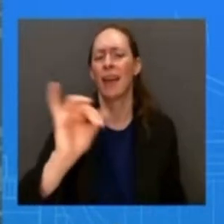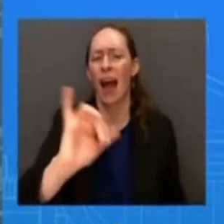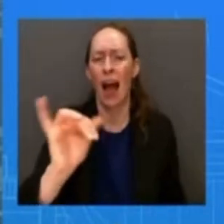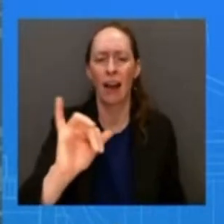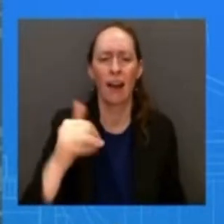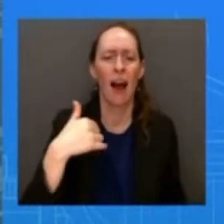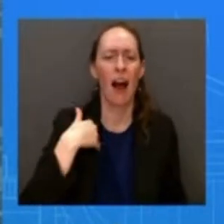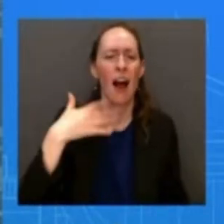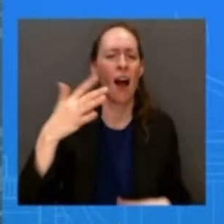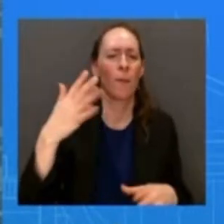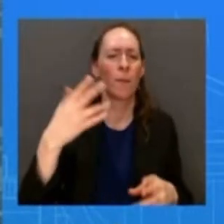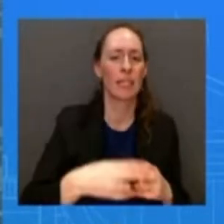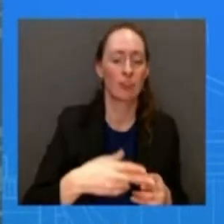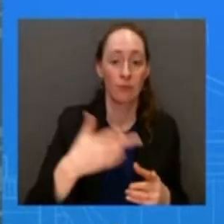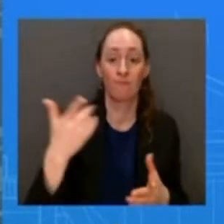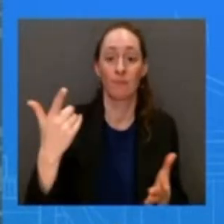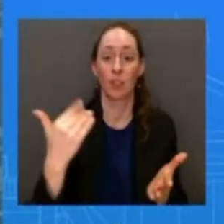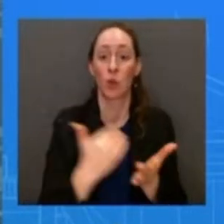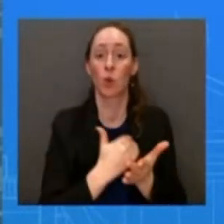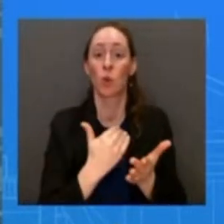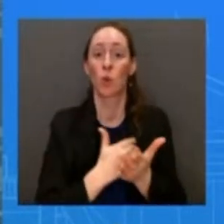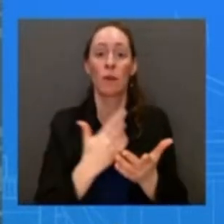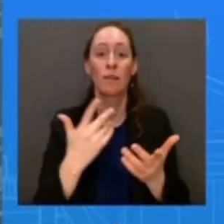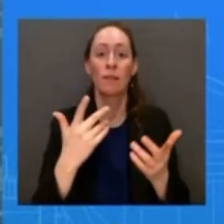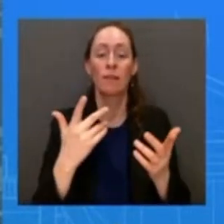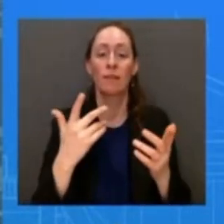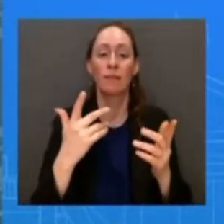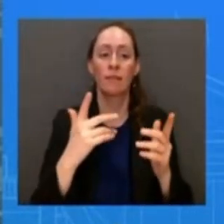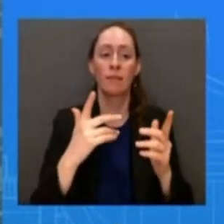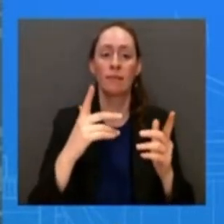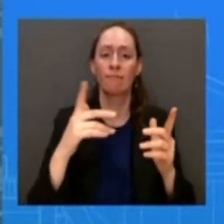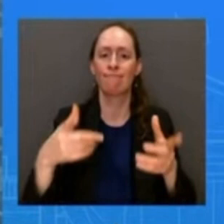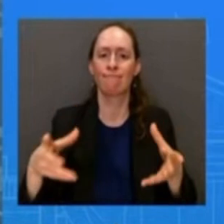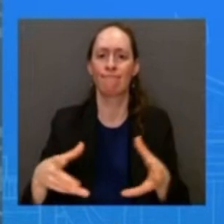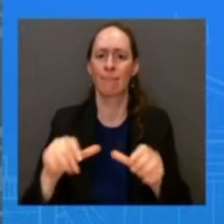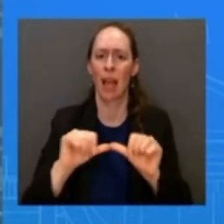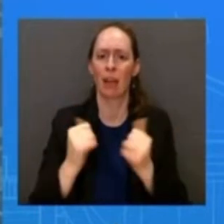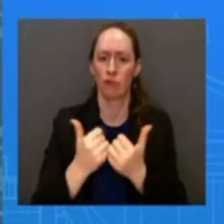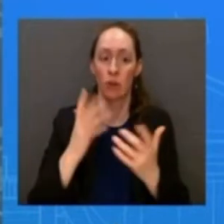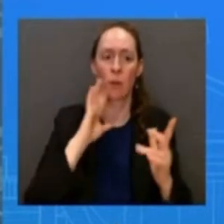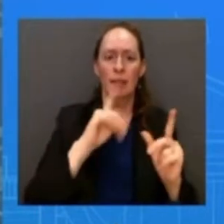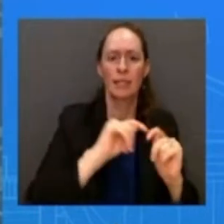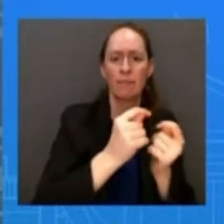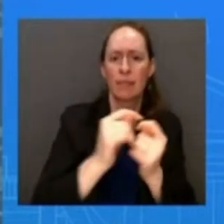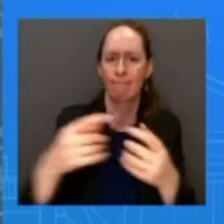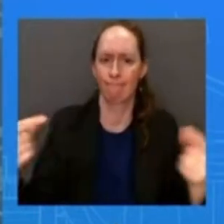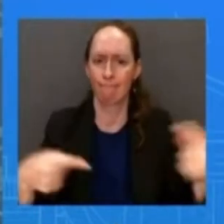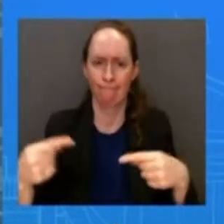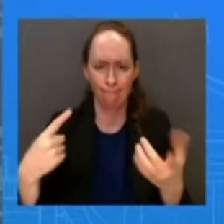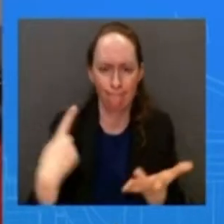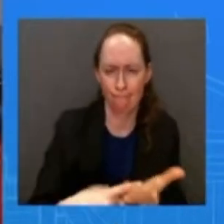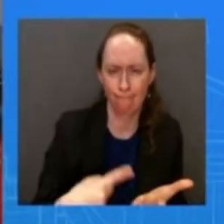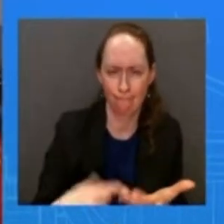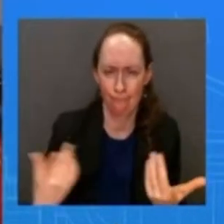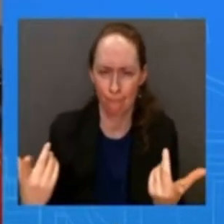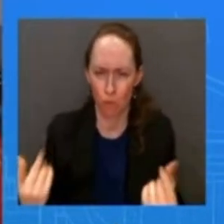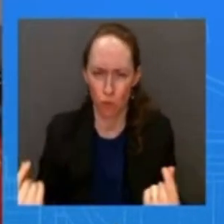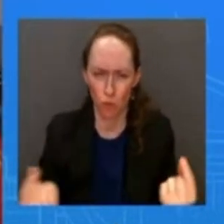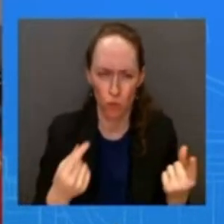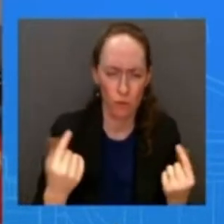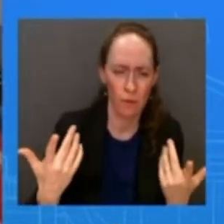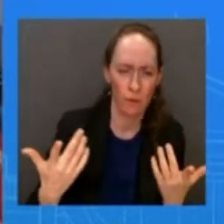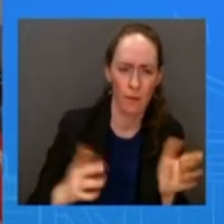us uh some additional protocols on how uh how to move forward on this on these issues and then just a question about the salvage operation